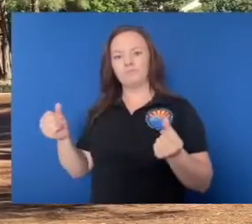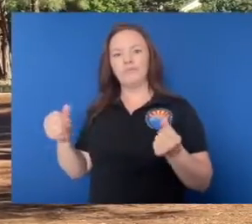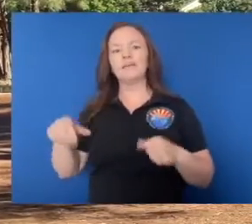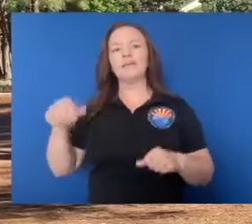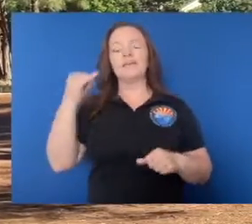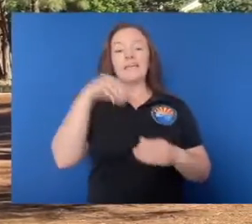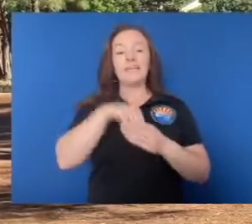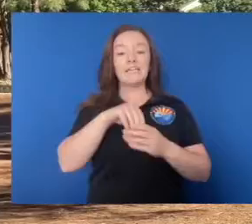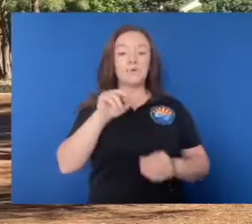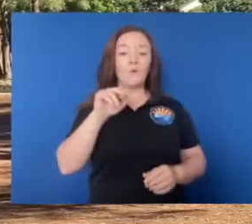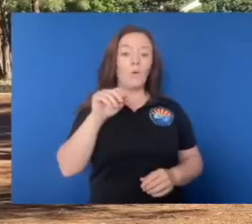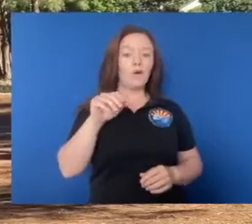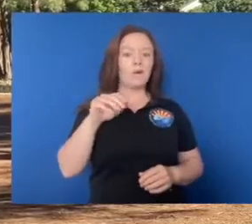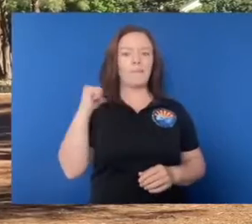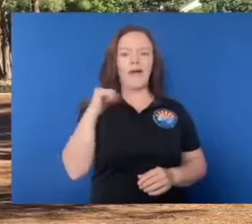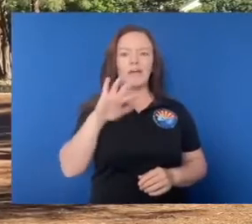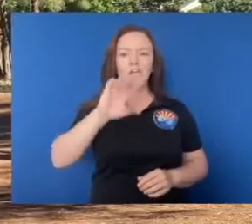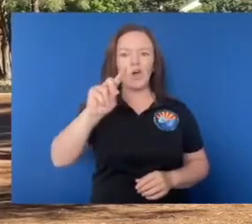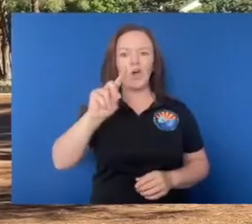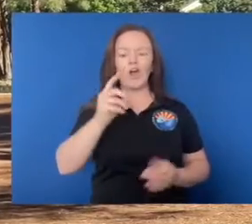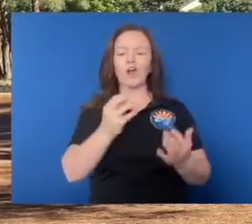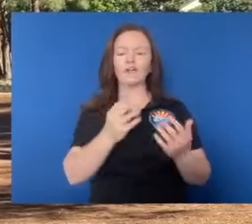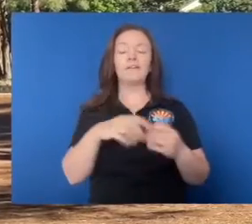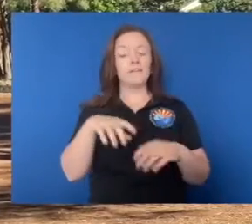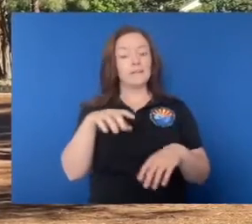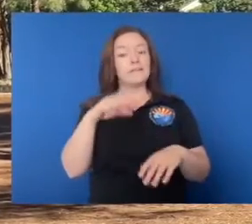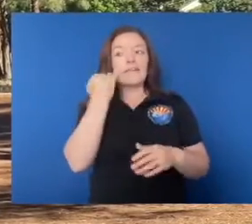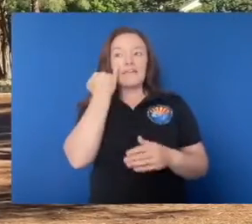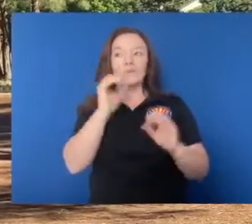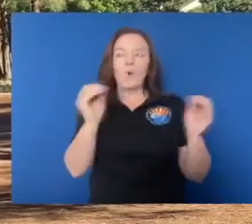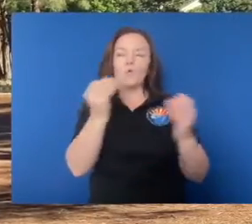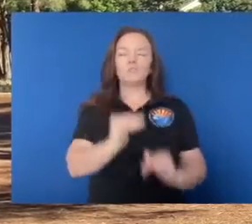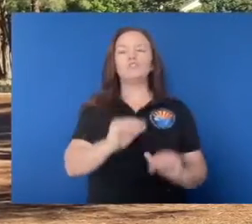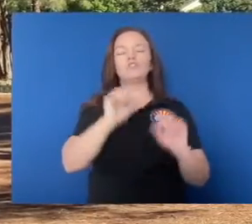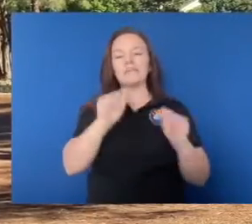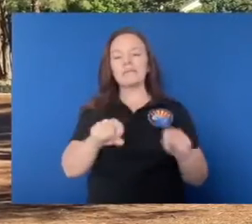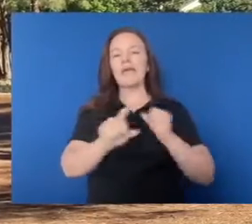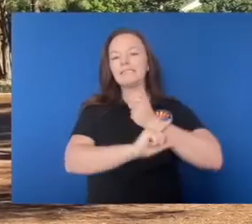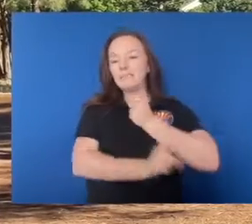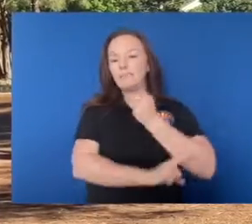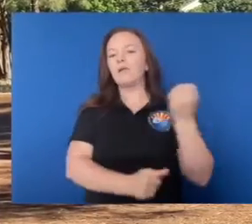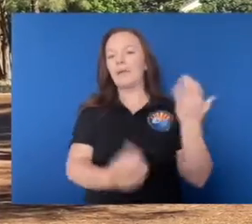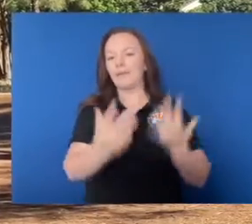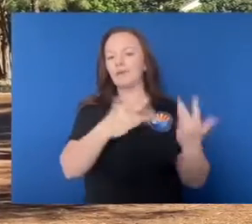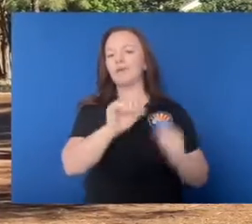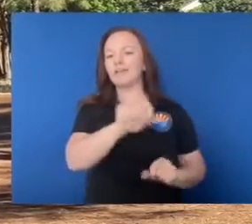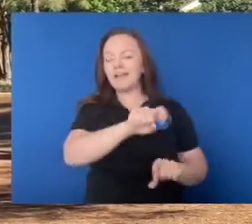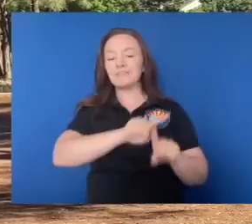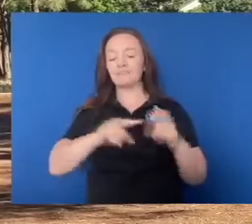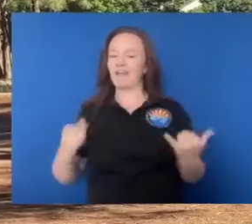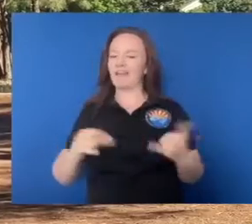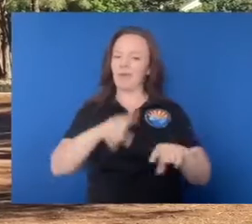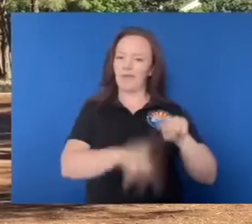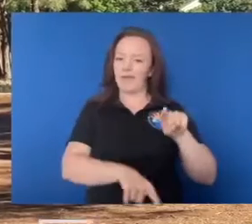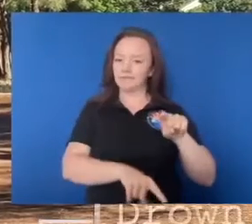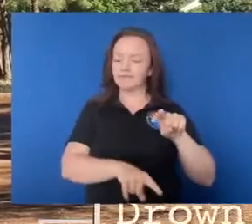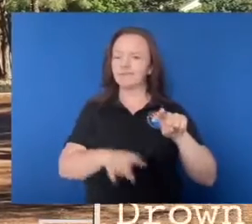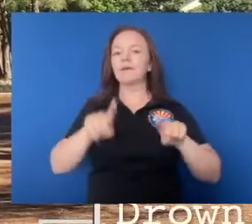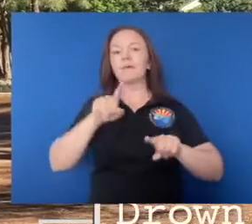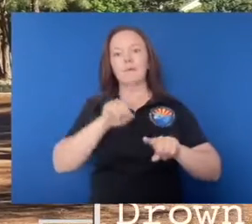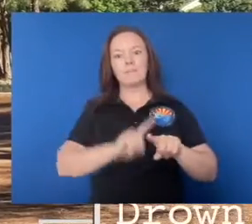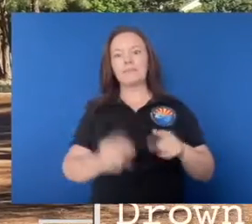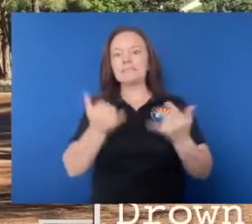you're allowed to do debris burning, you can't walk away from that debris pile. You've got to make sure.